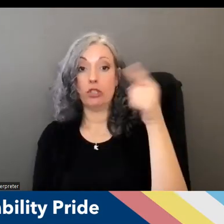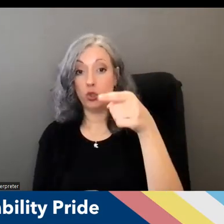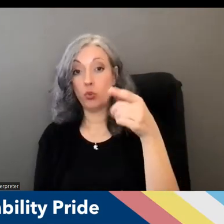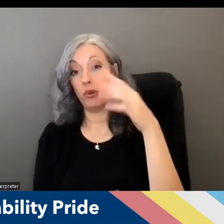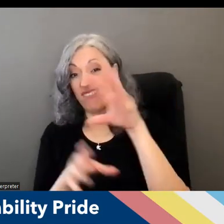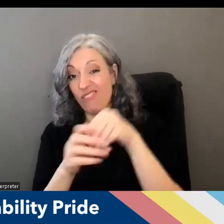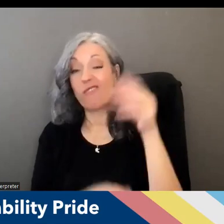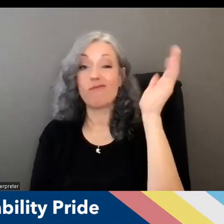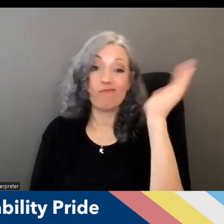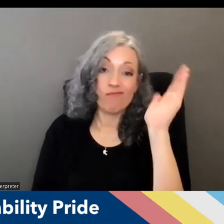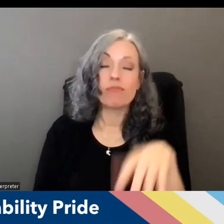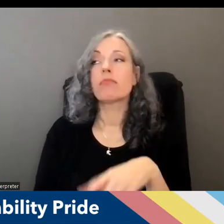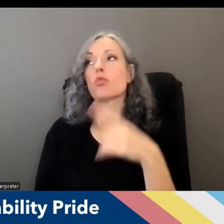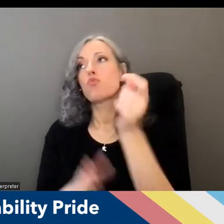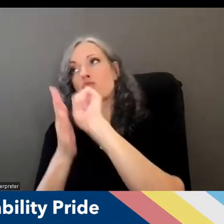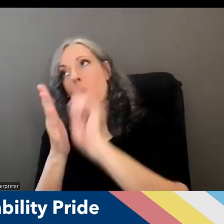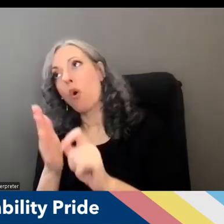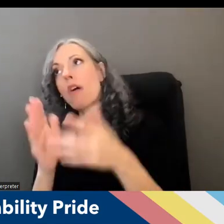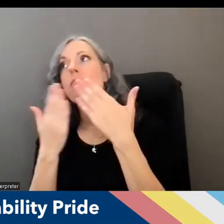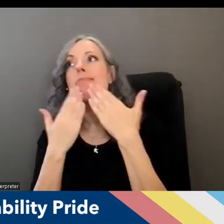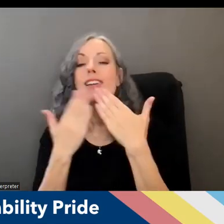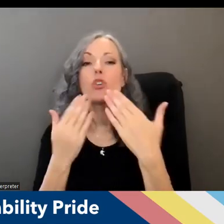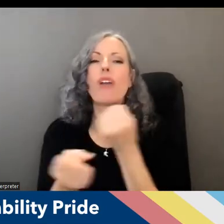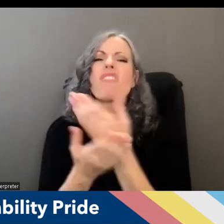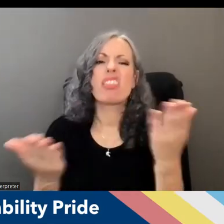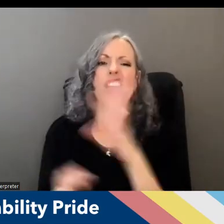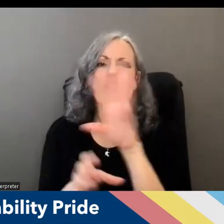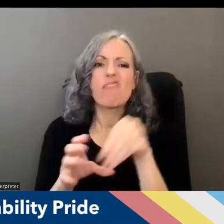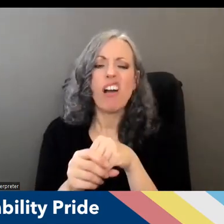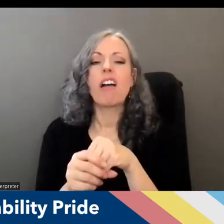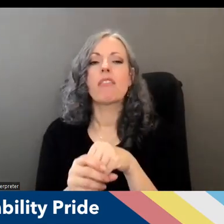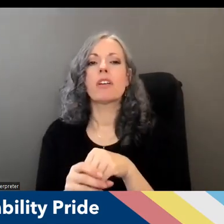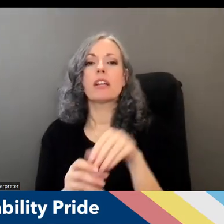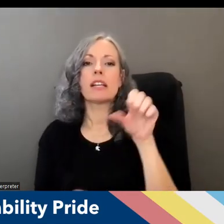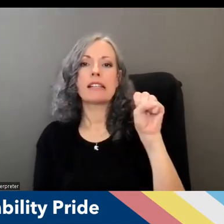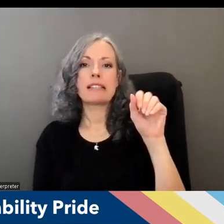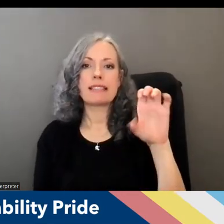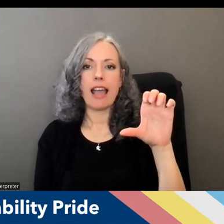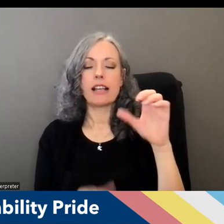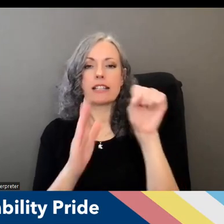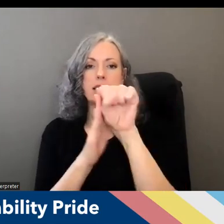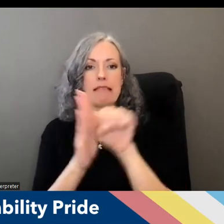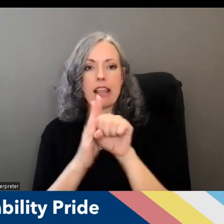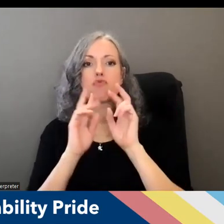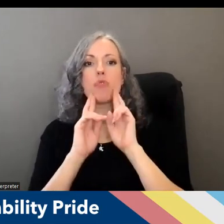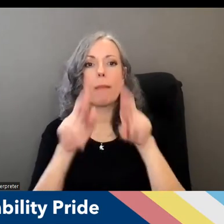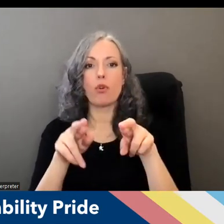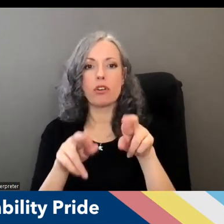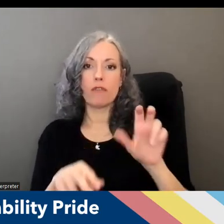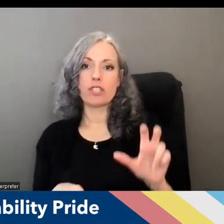comments thank you for that our partner uh csu sacramento sac state reported out to stakeholders